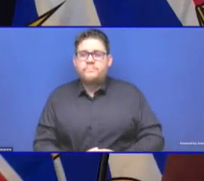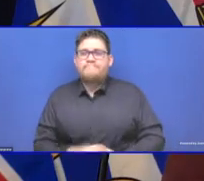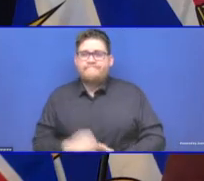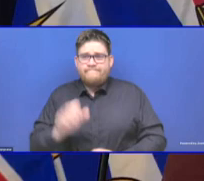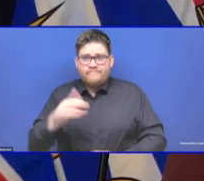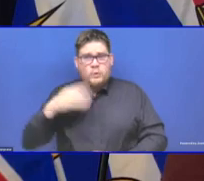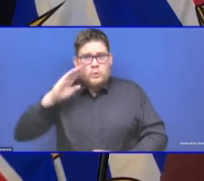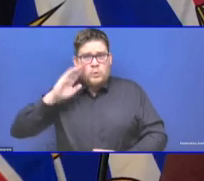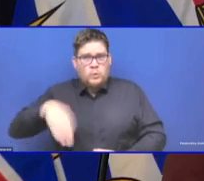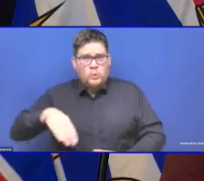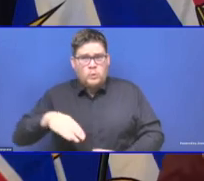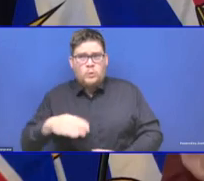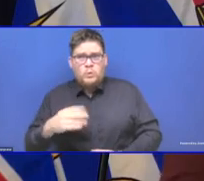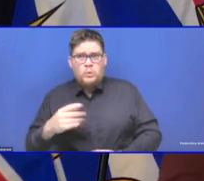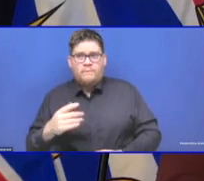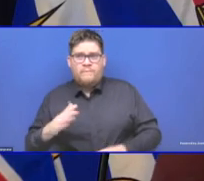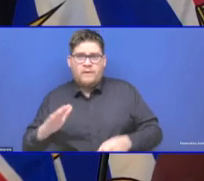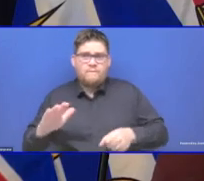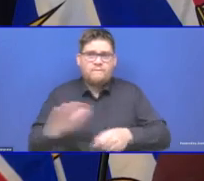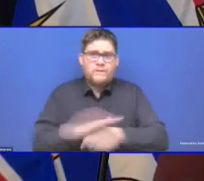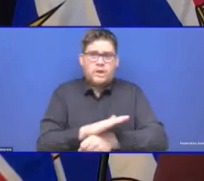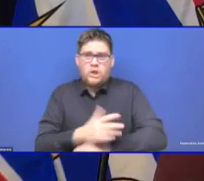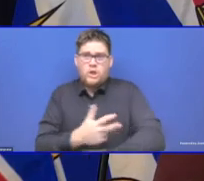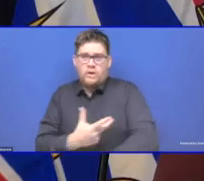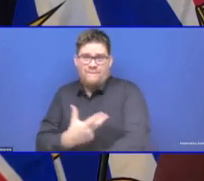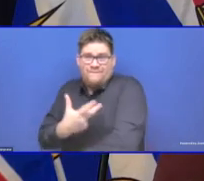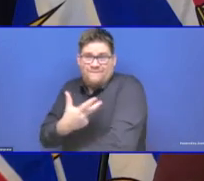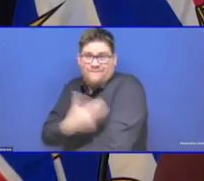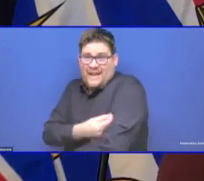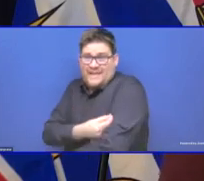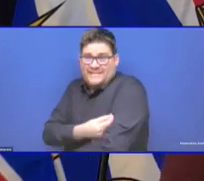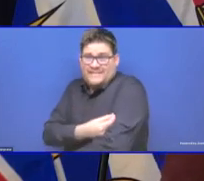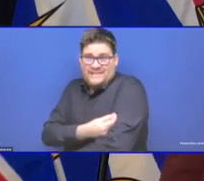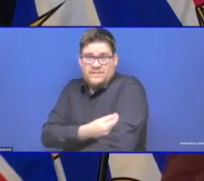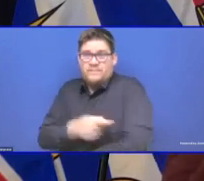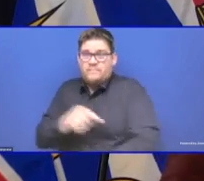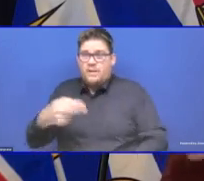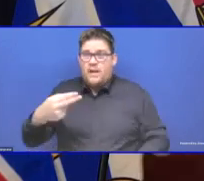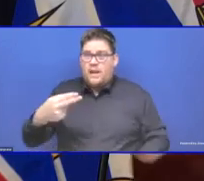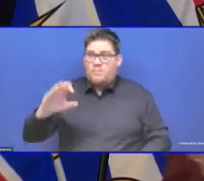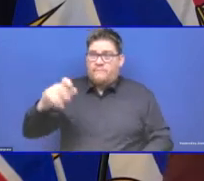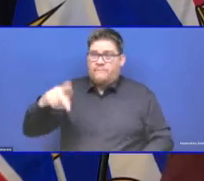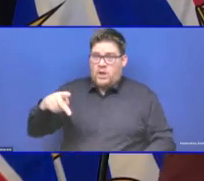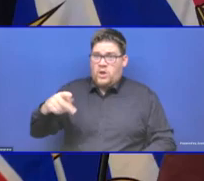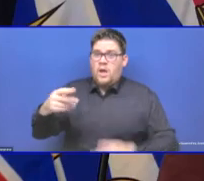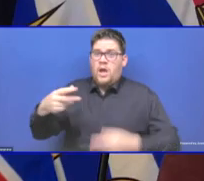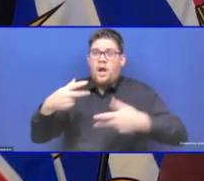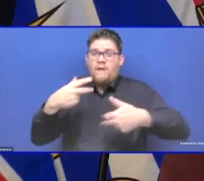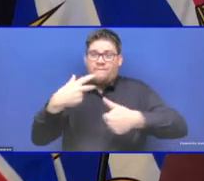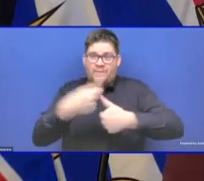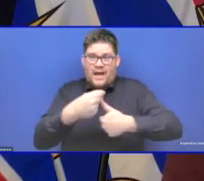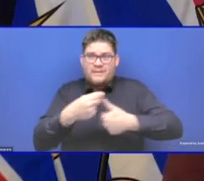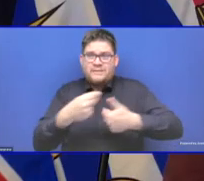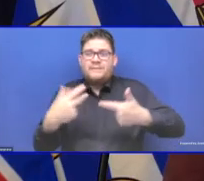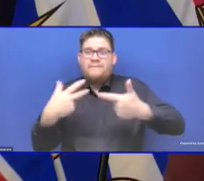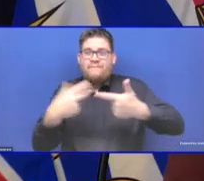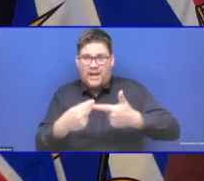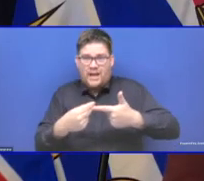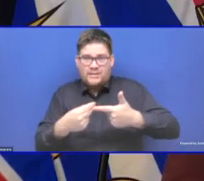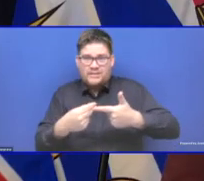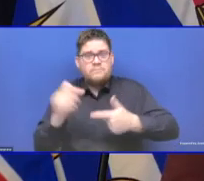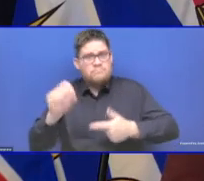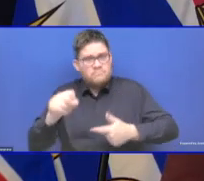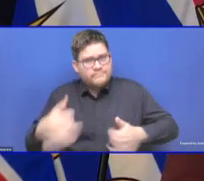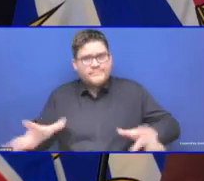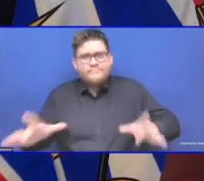ill themselves, but it can still be transmitted. So we still have to have in place in these higher risk settings other